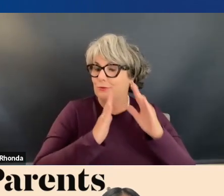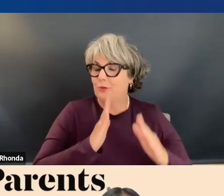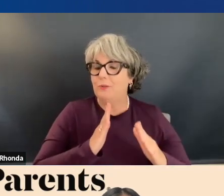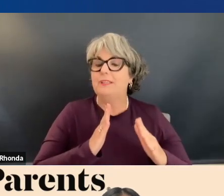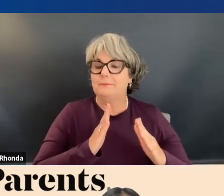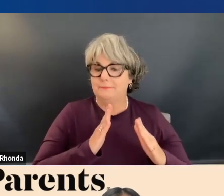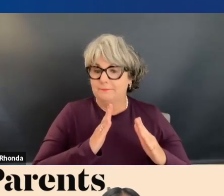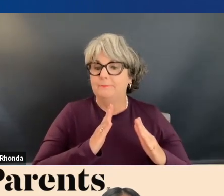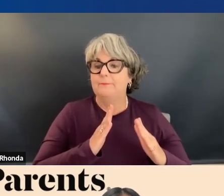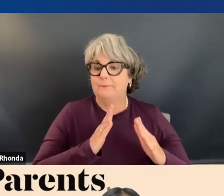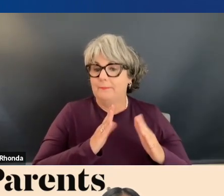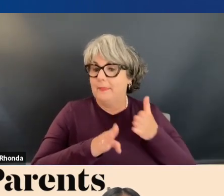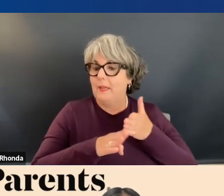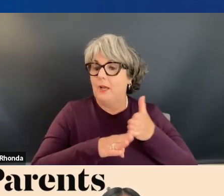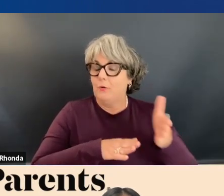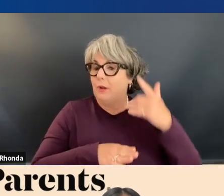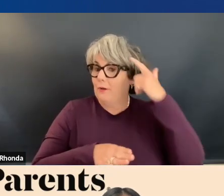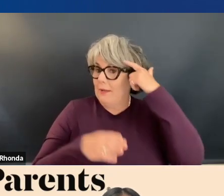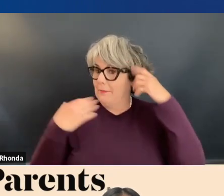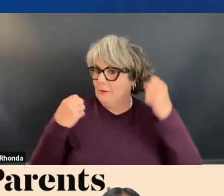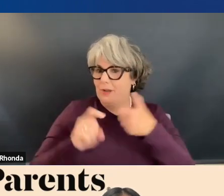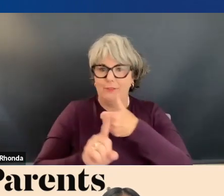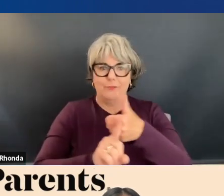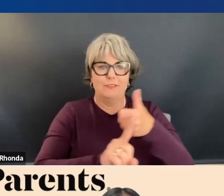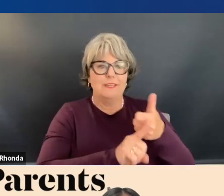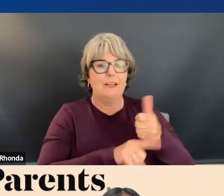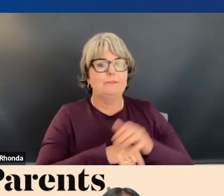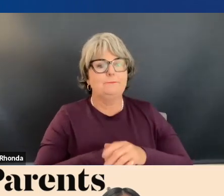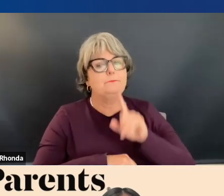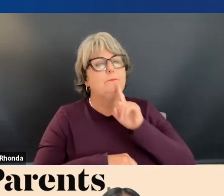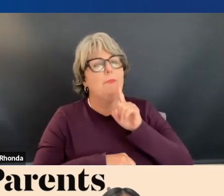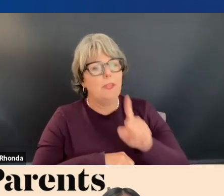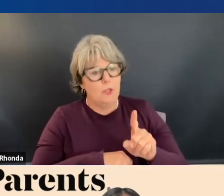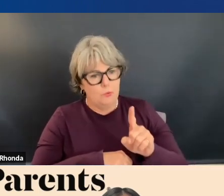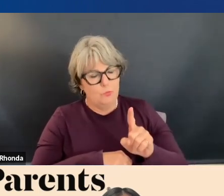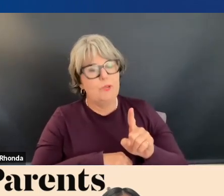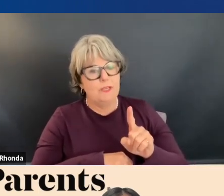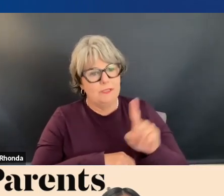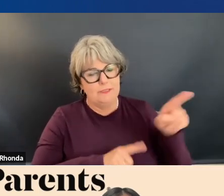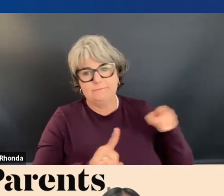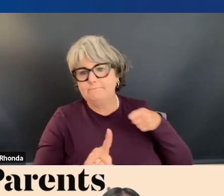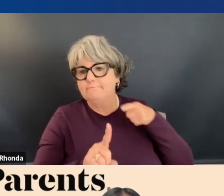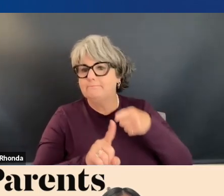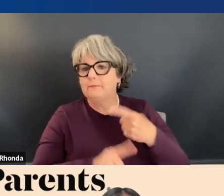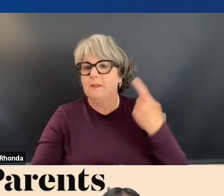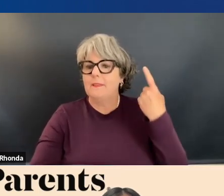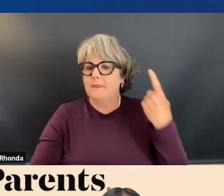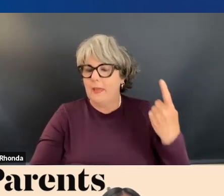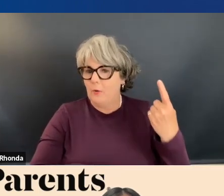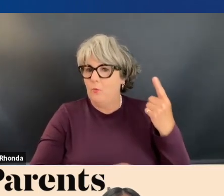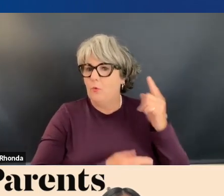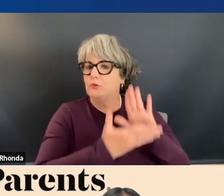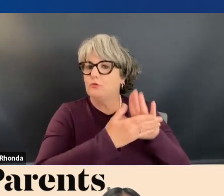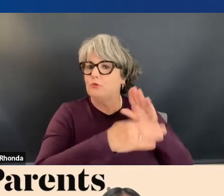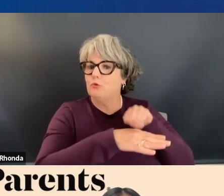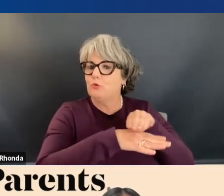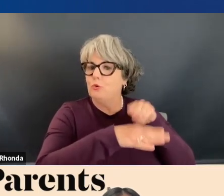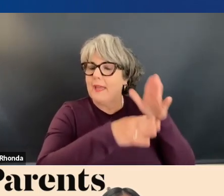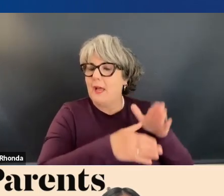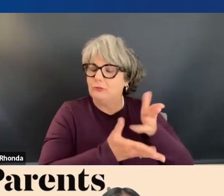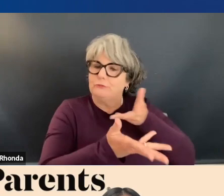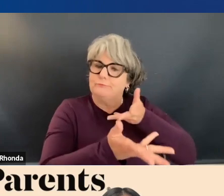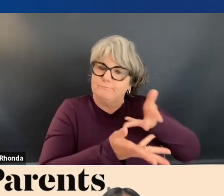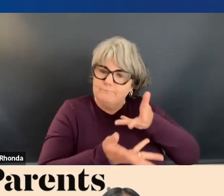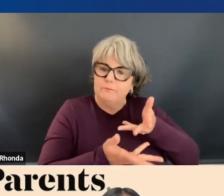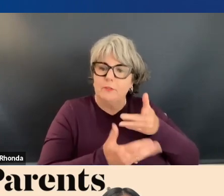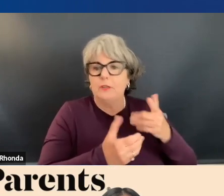a career in mental health. And it really did all come back to that one school counselor who